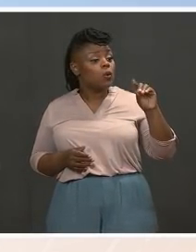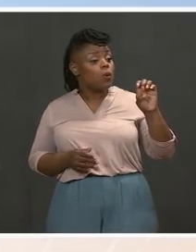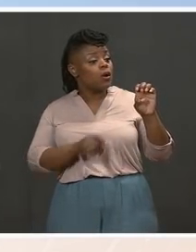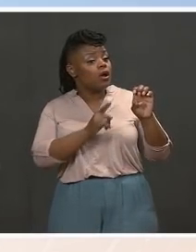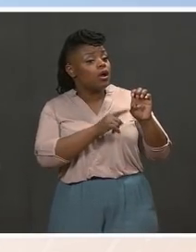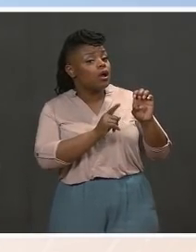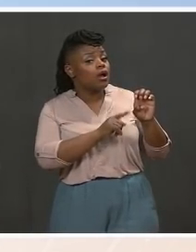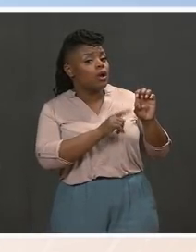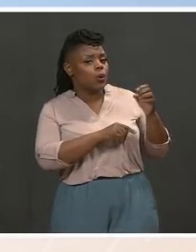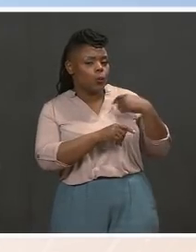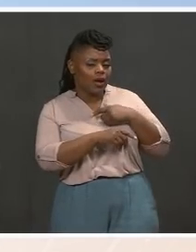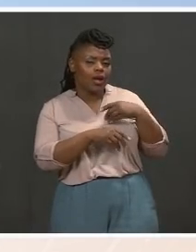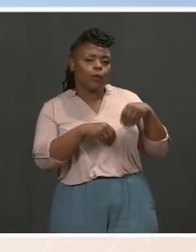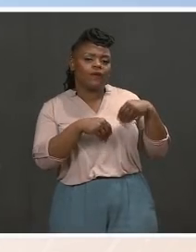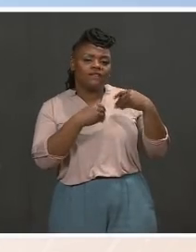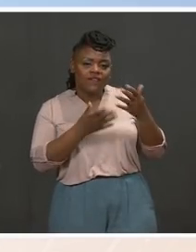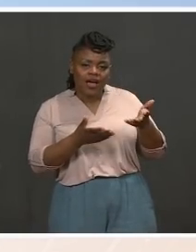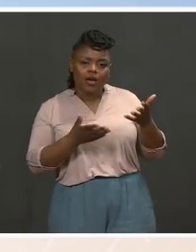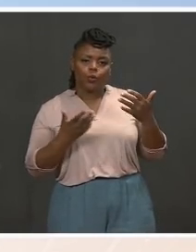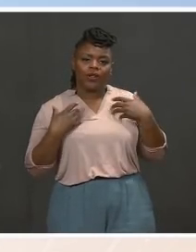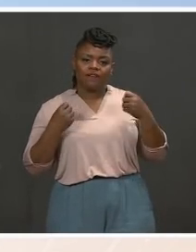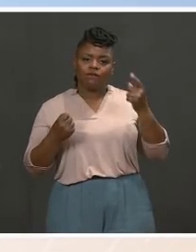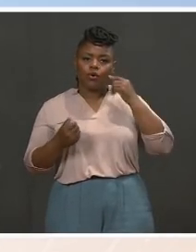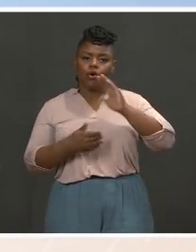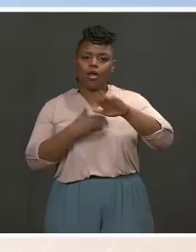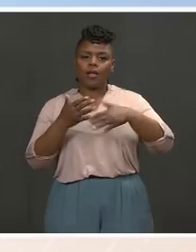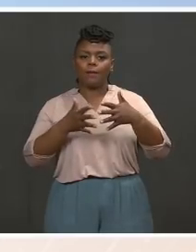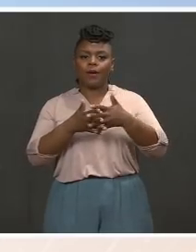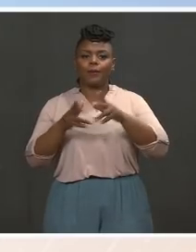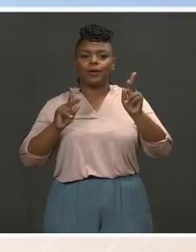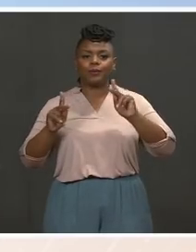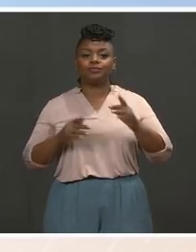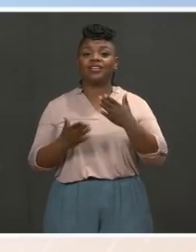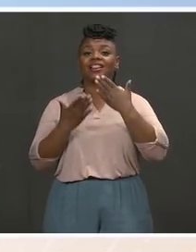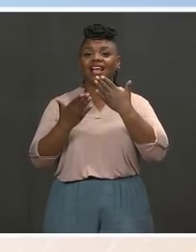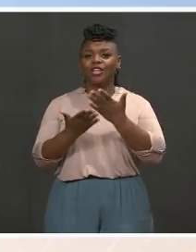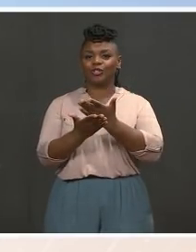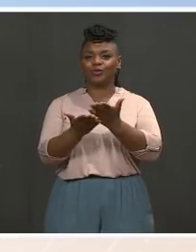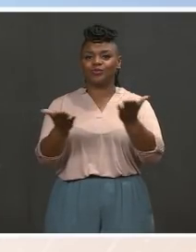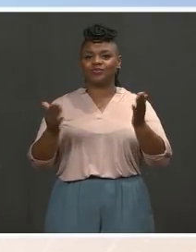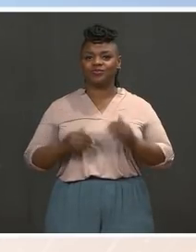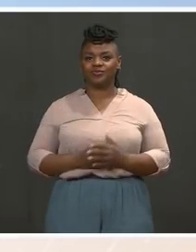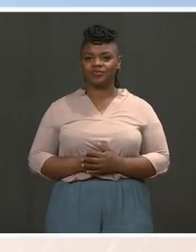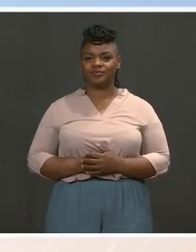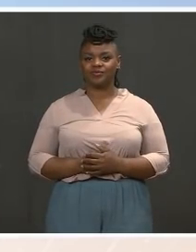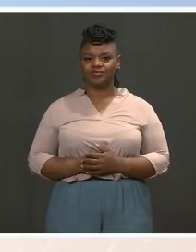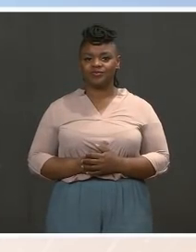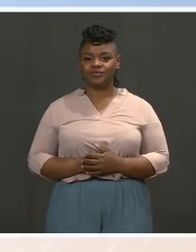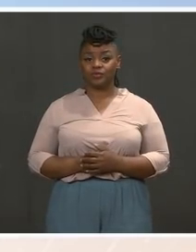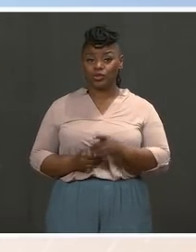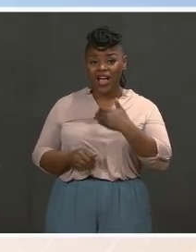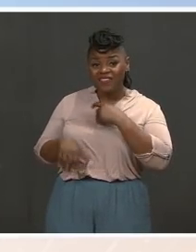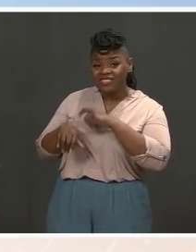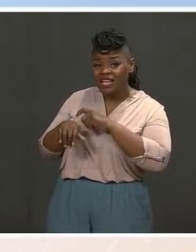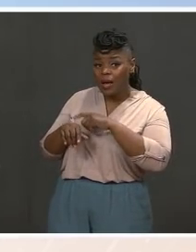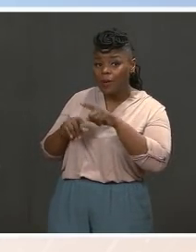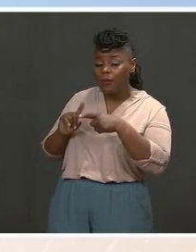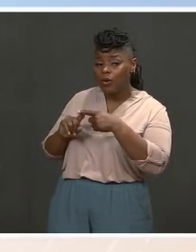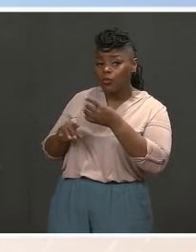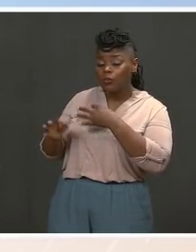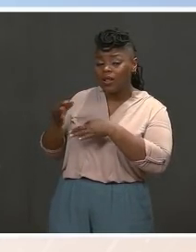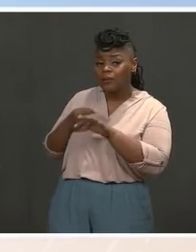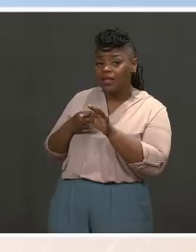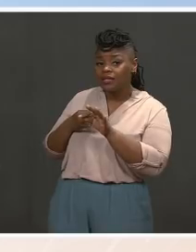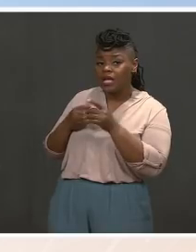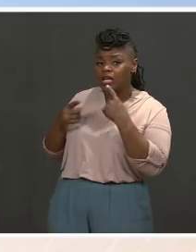people. Thanks, Jen. MS. Okay. Thanks, everyone. Do you have any timing when you might announce a replacement for Nira Tanda? MS. I do not. I do